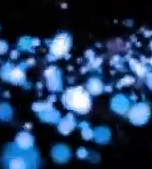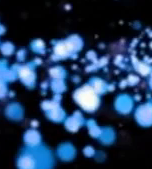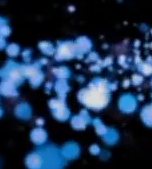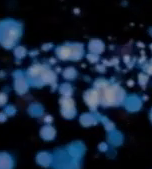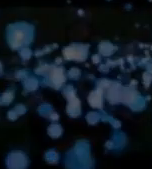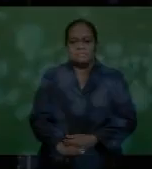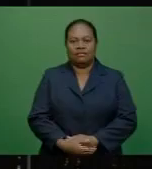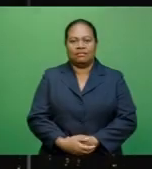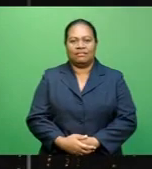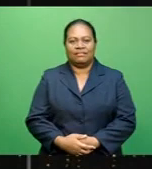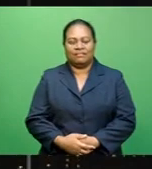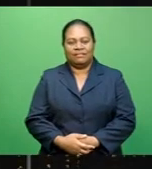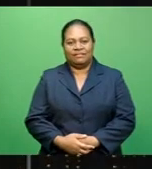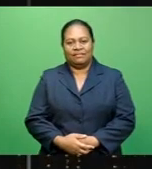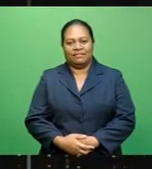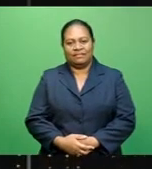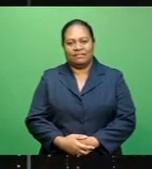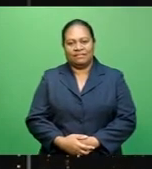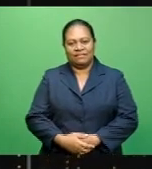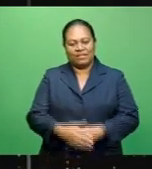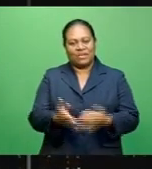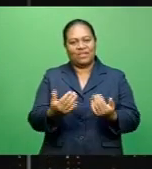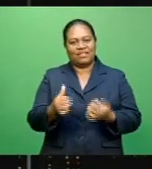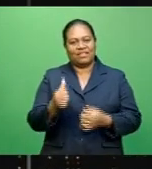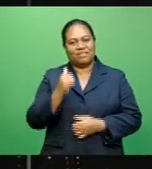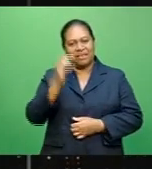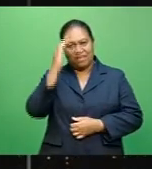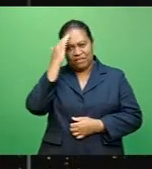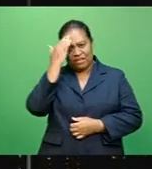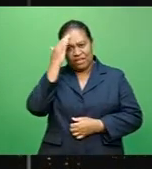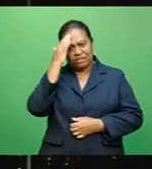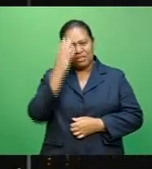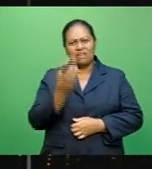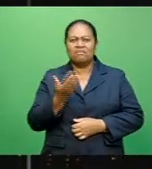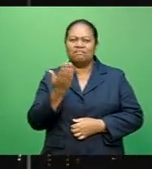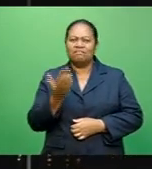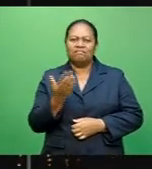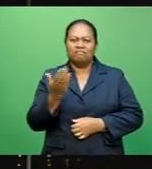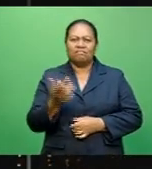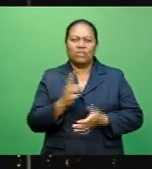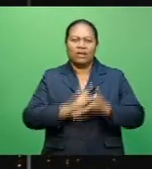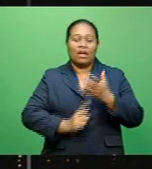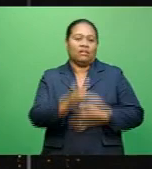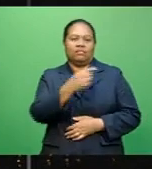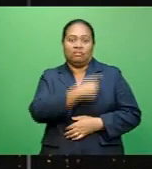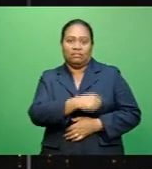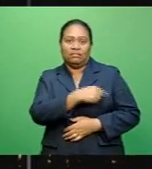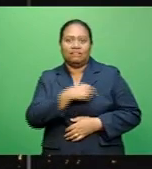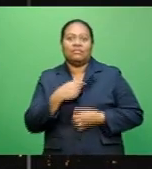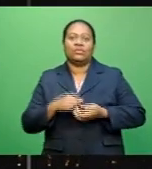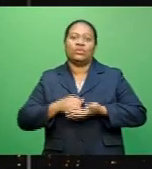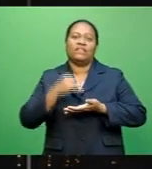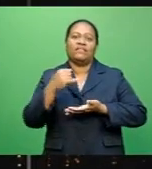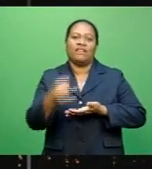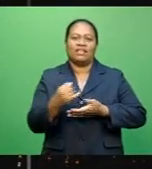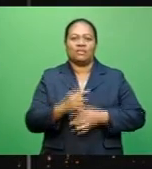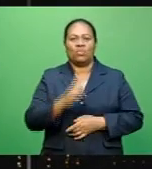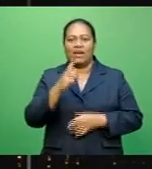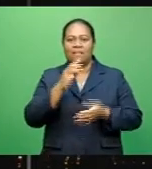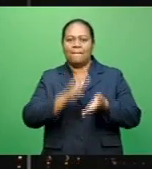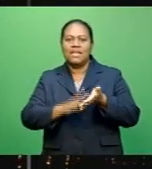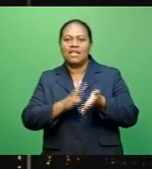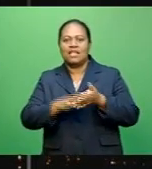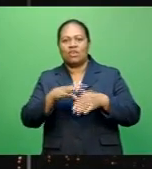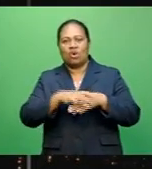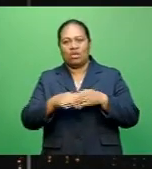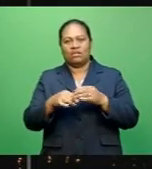Welcome back. Facebook has pledged to invest at least $1 billion in the news industry